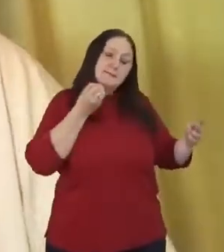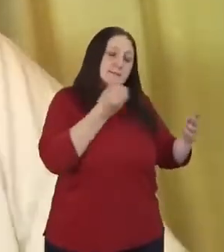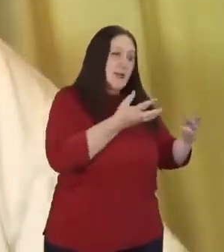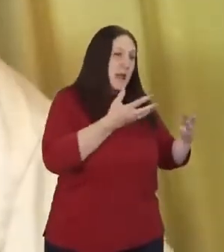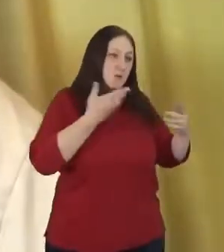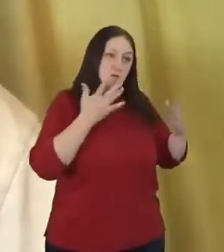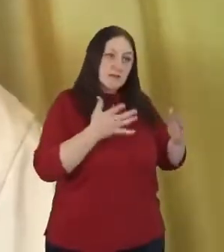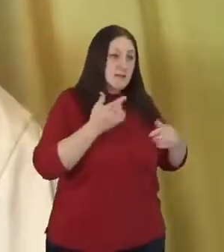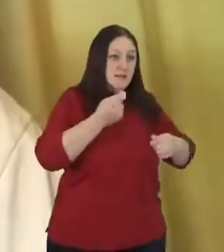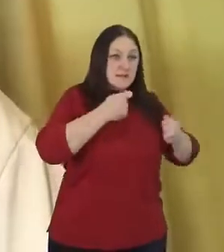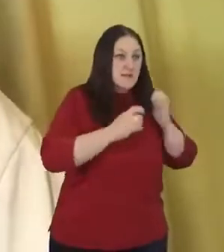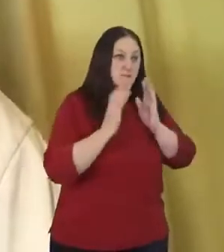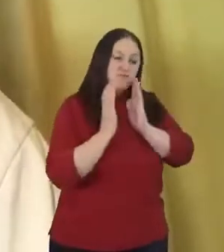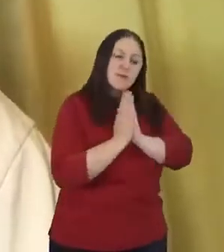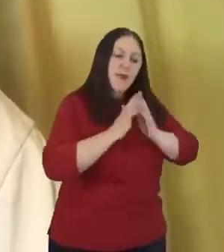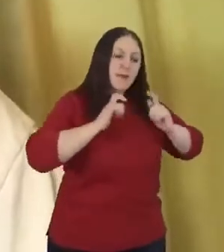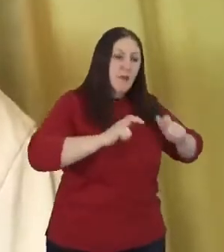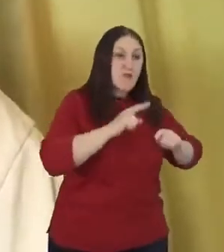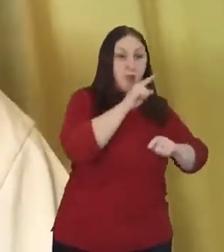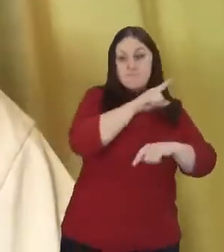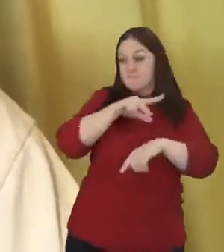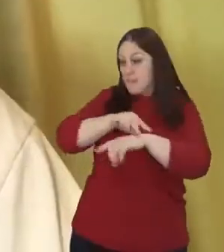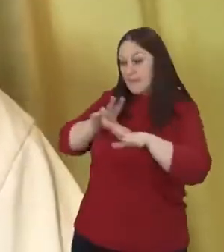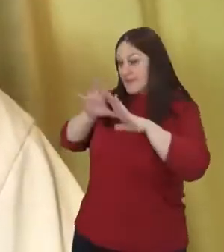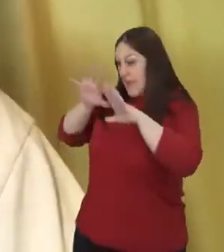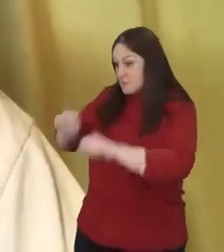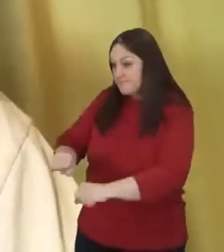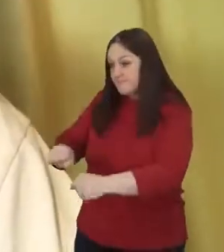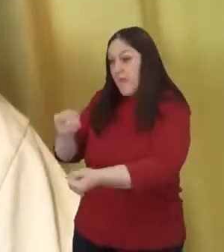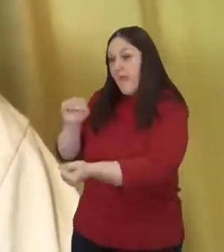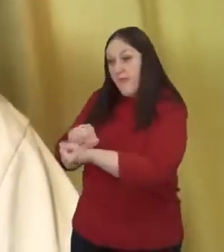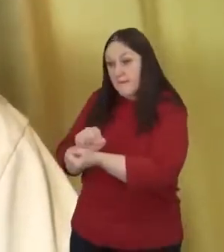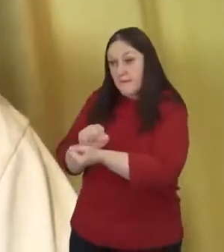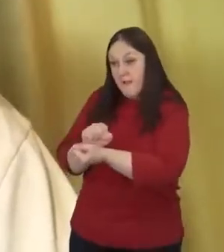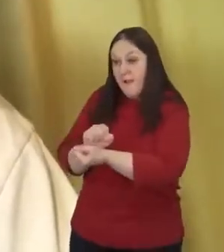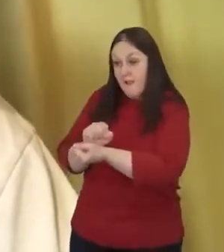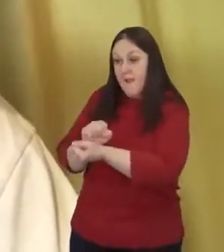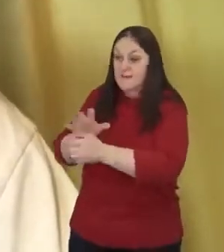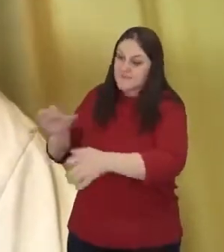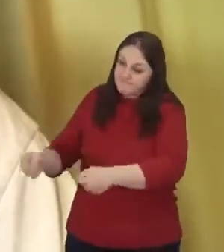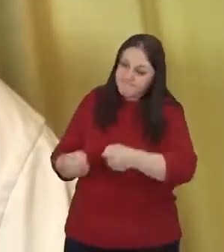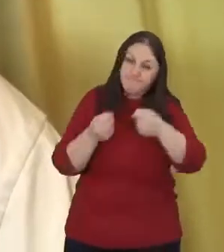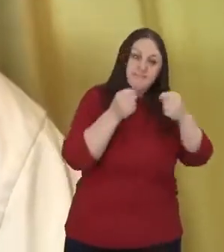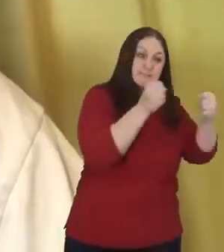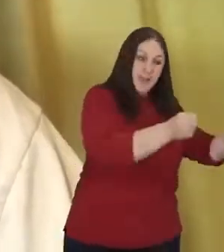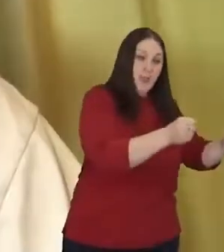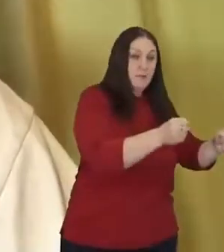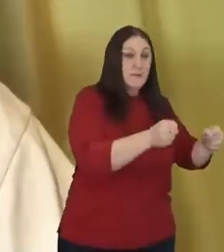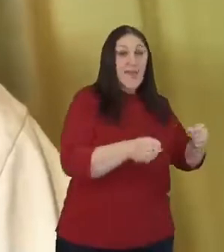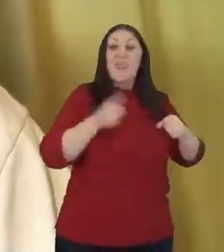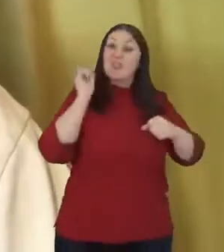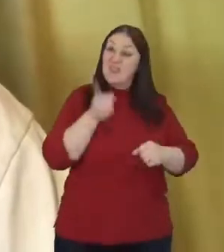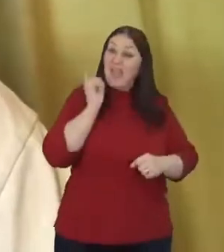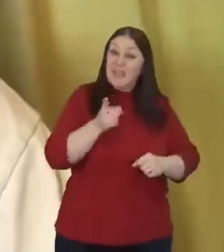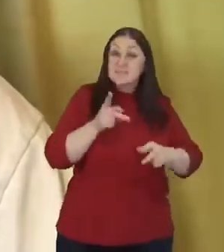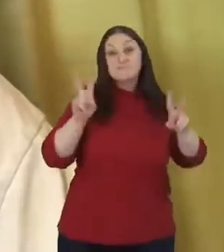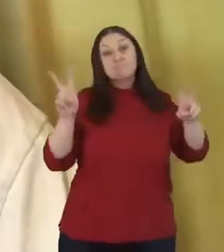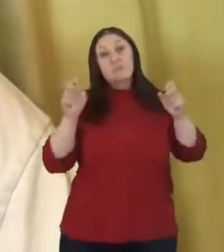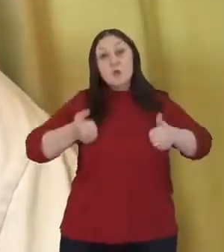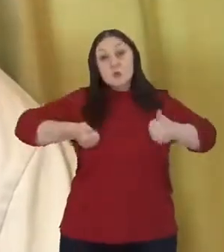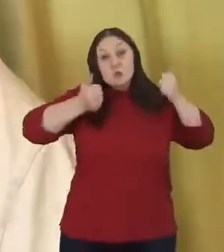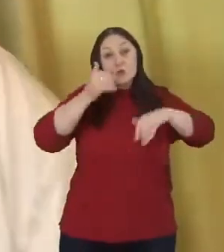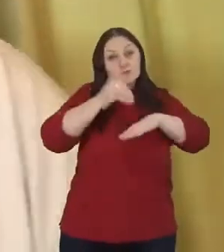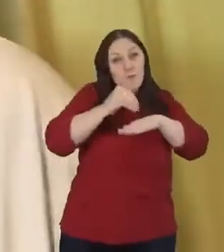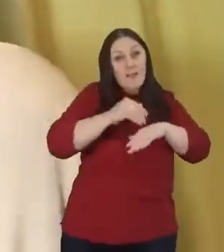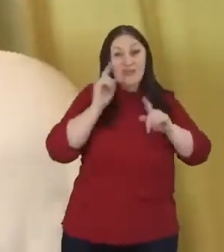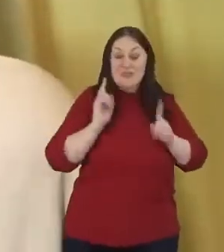taken into custody. And I'll say that that's the good trouble, right? That's why, uh, even as we were being arrested, one